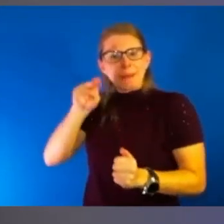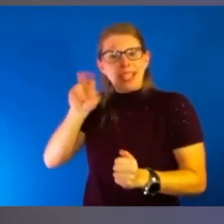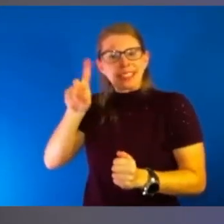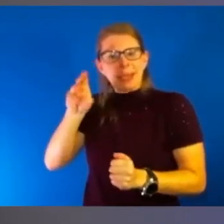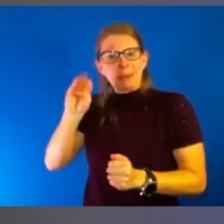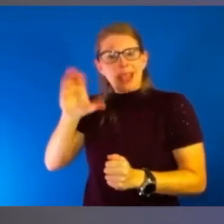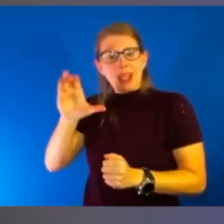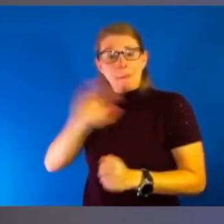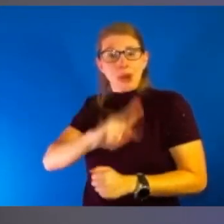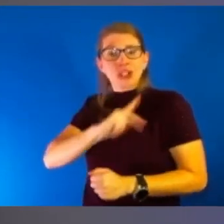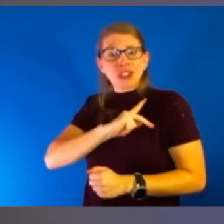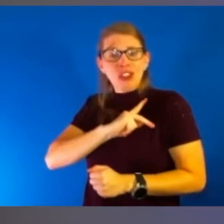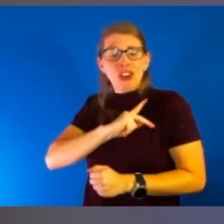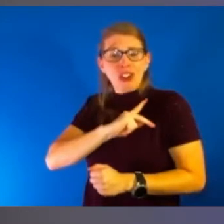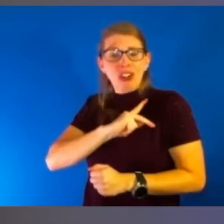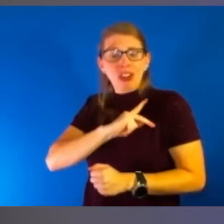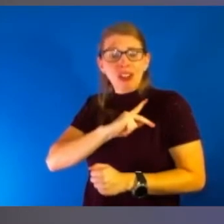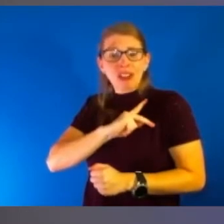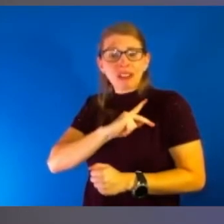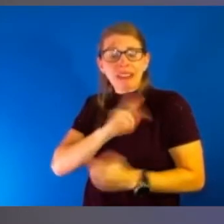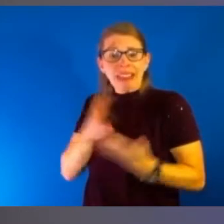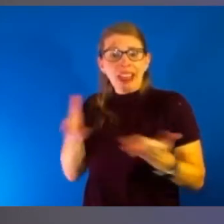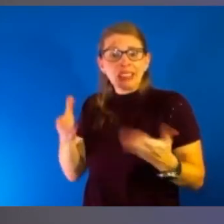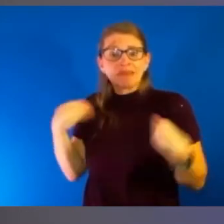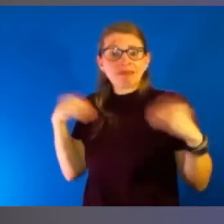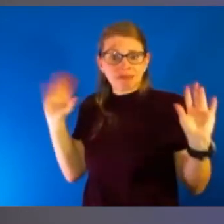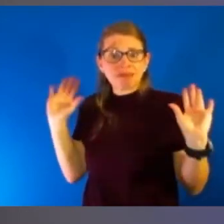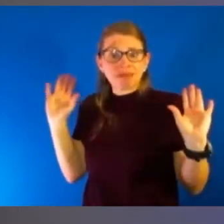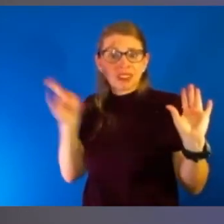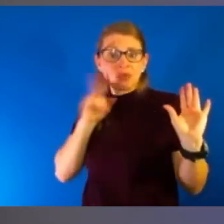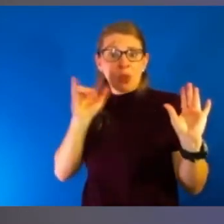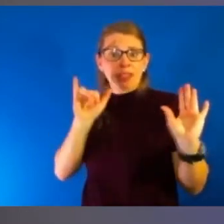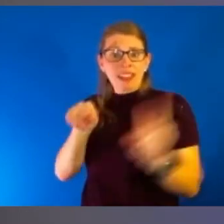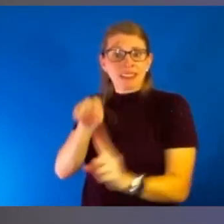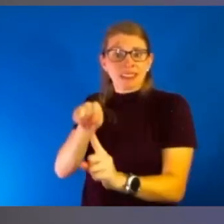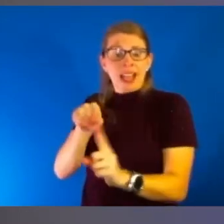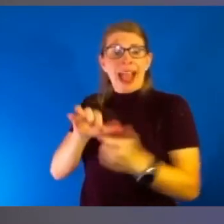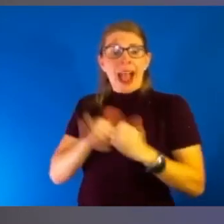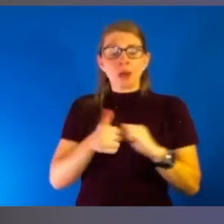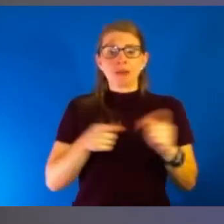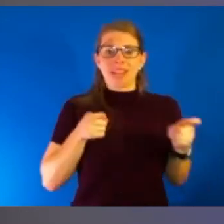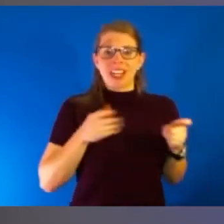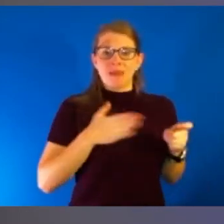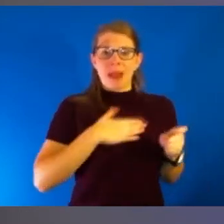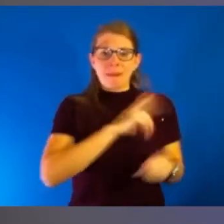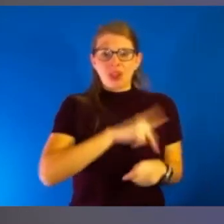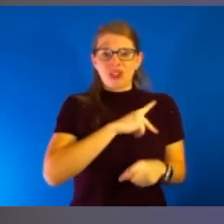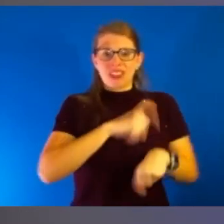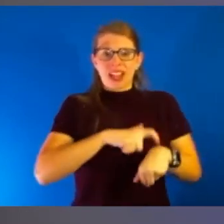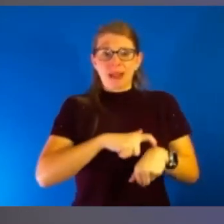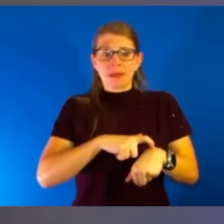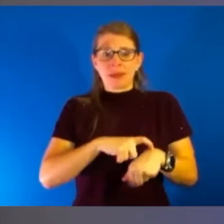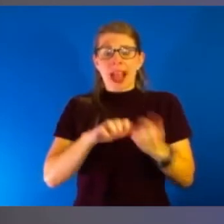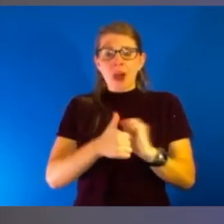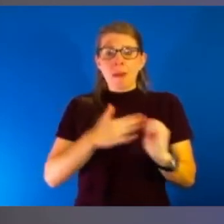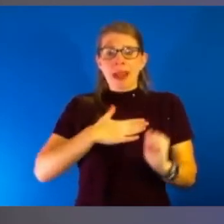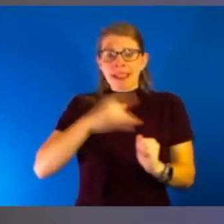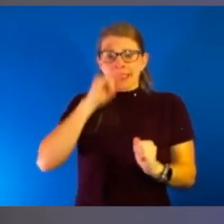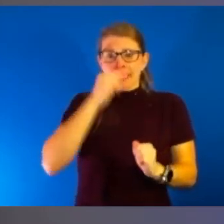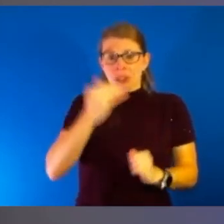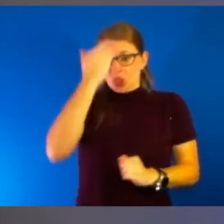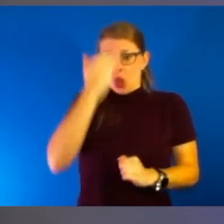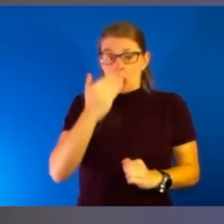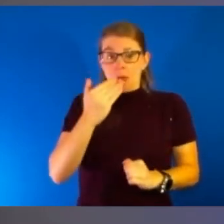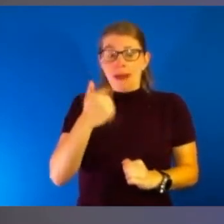the hardest thing for me has actually been managing how to manage my personal time and make sure that my my kids know that they're really important to me.